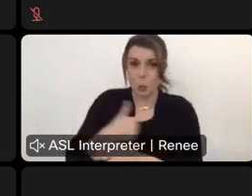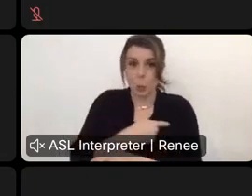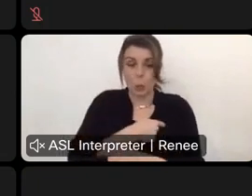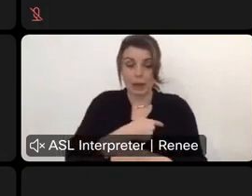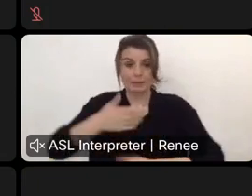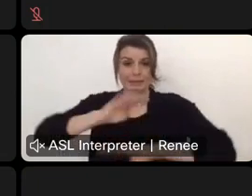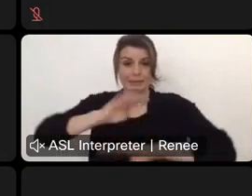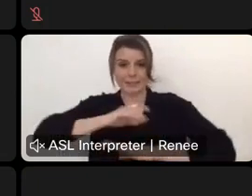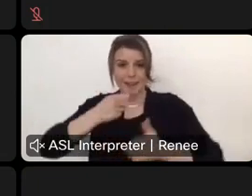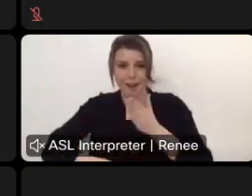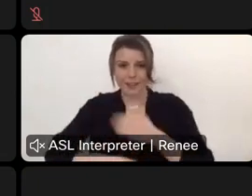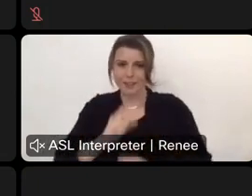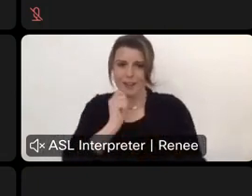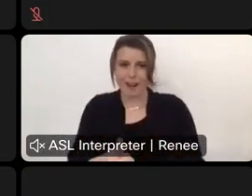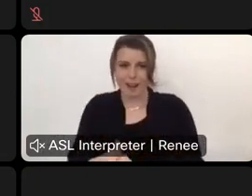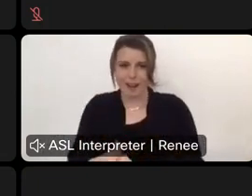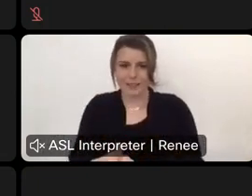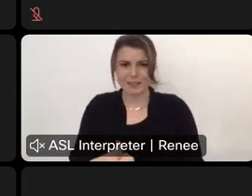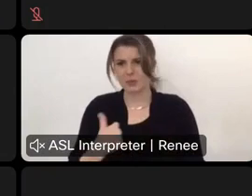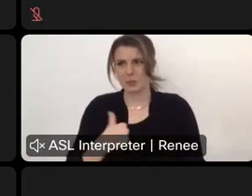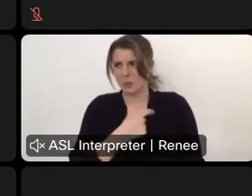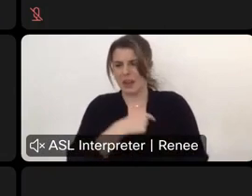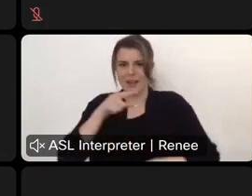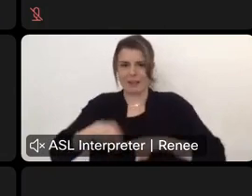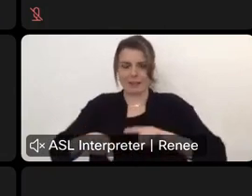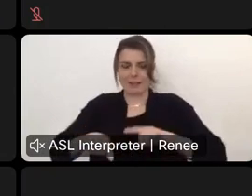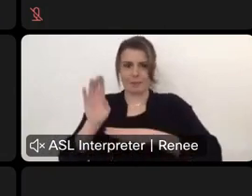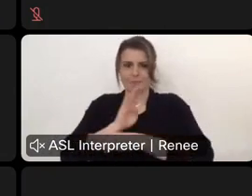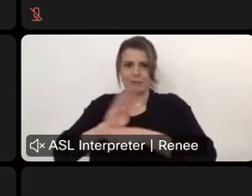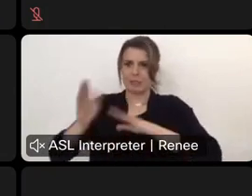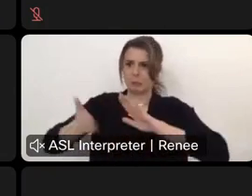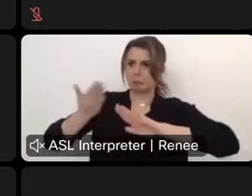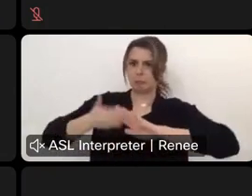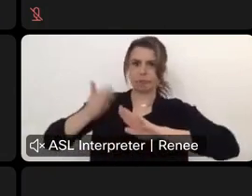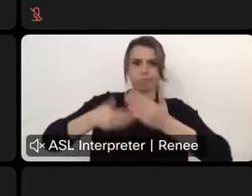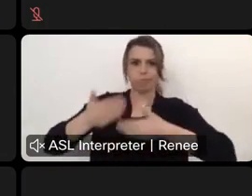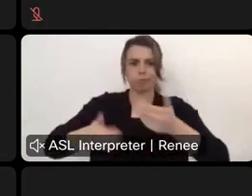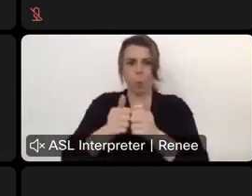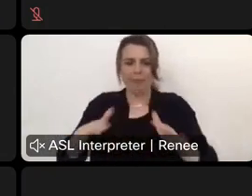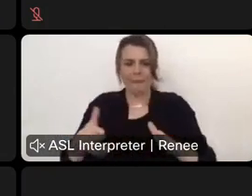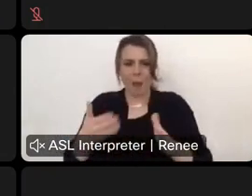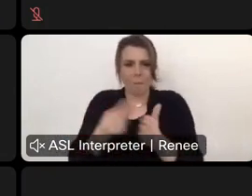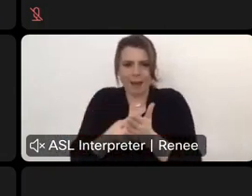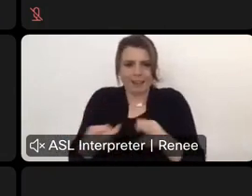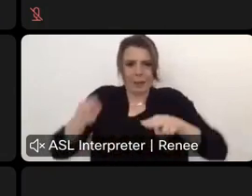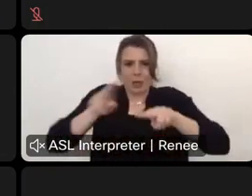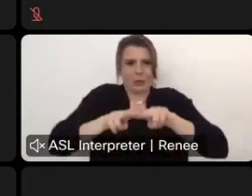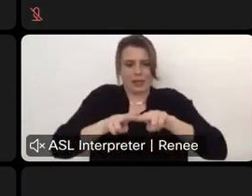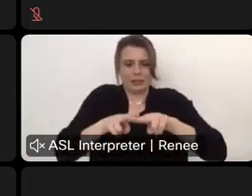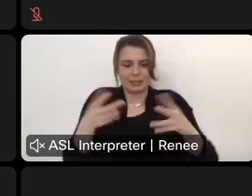Um, we're not able to do business with these fees going forward. We have to see some increase and have to make sure